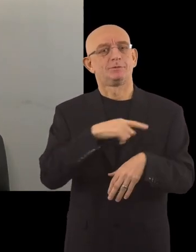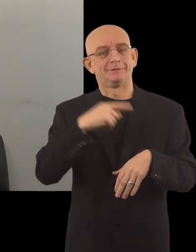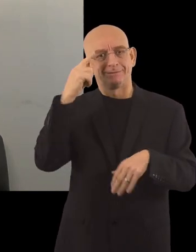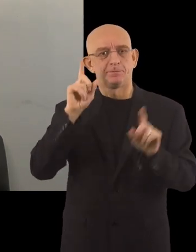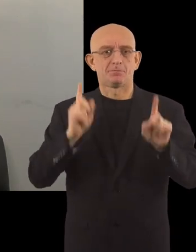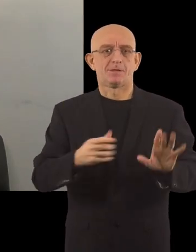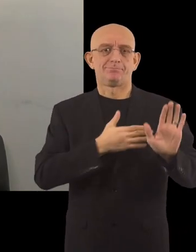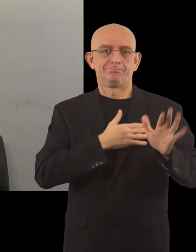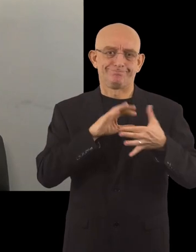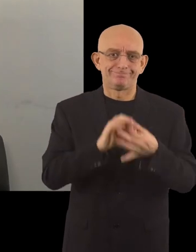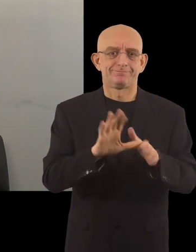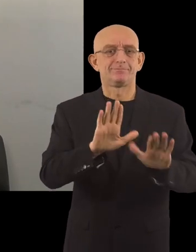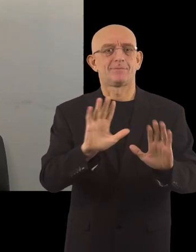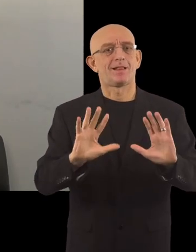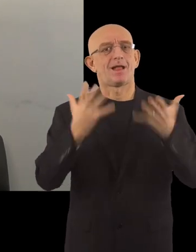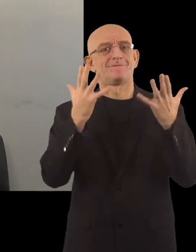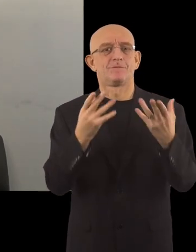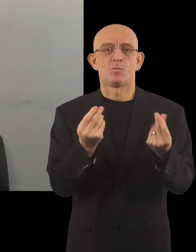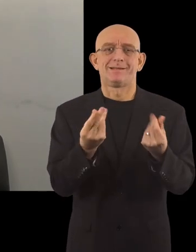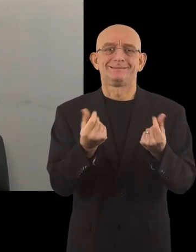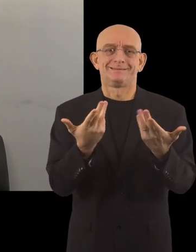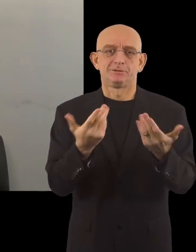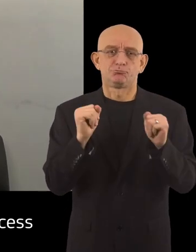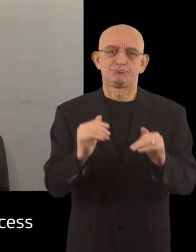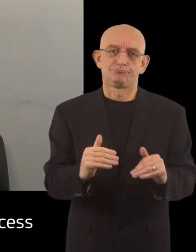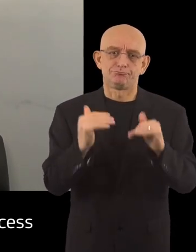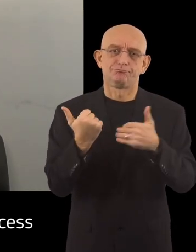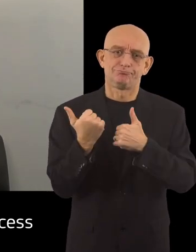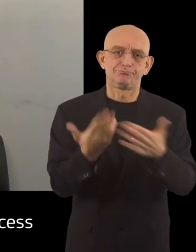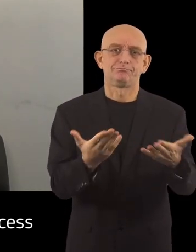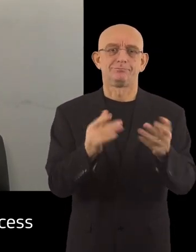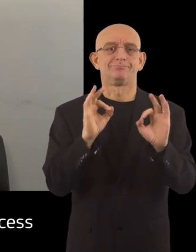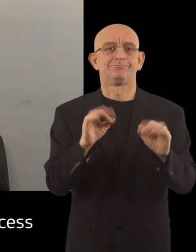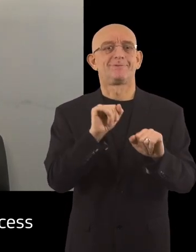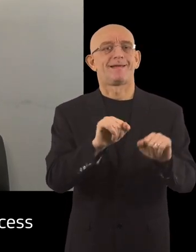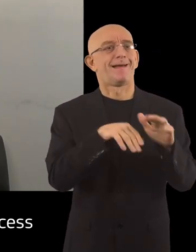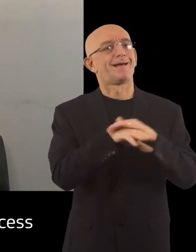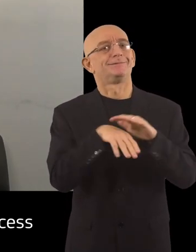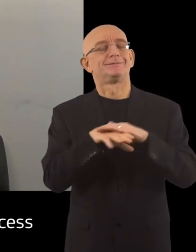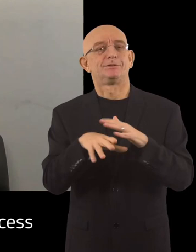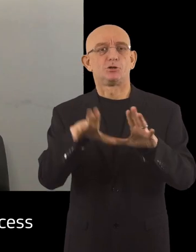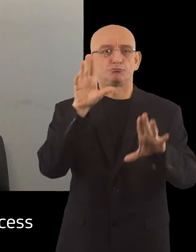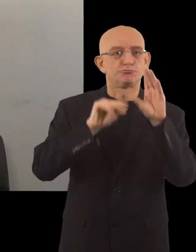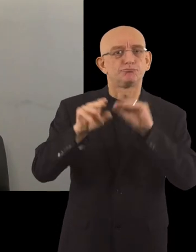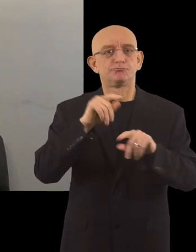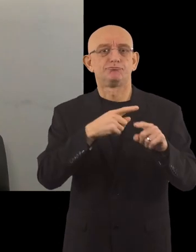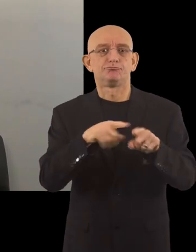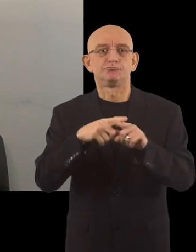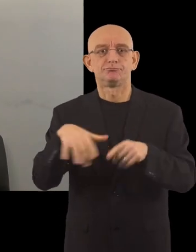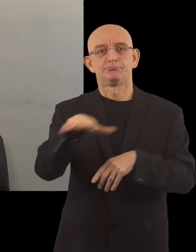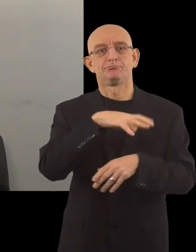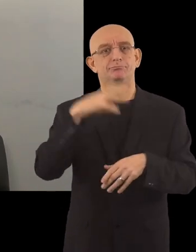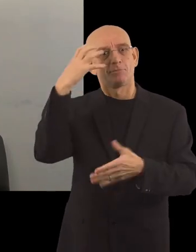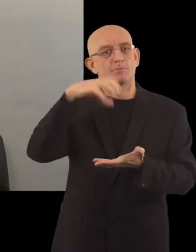feel obliged to improve their quality of life, guaranteeing an easy and comfortable access to all